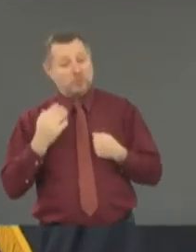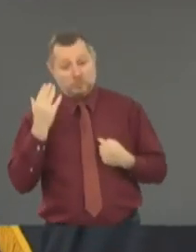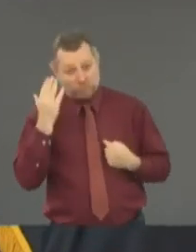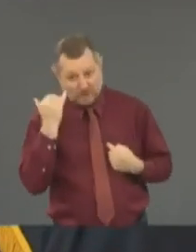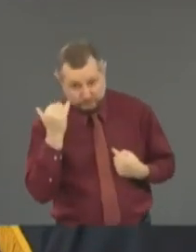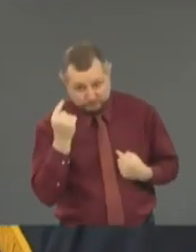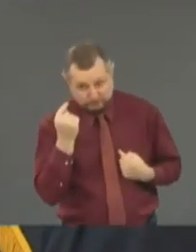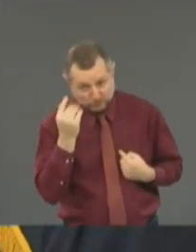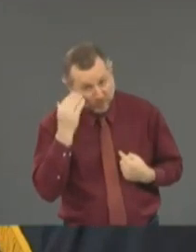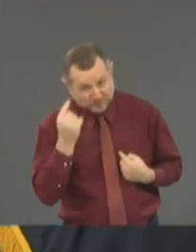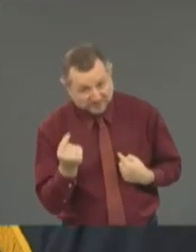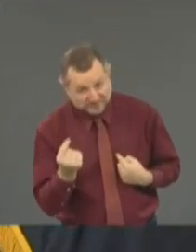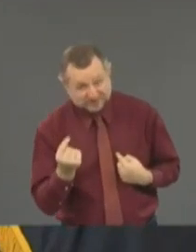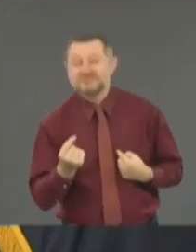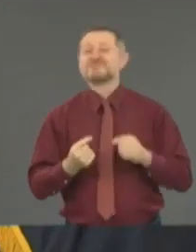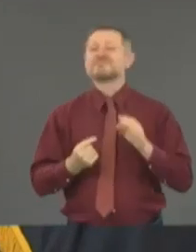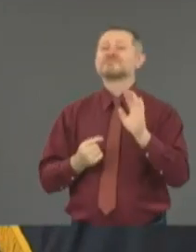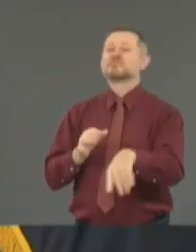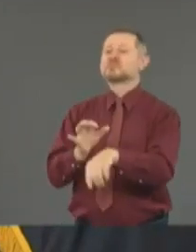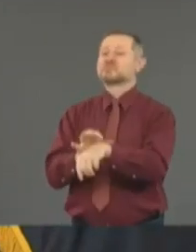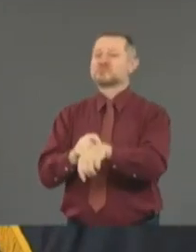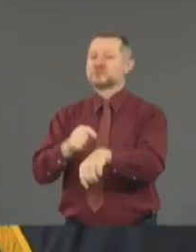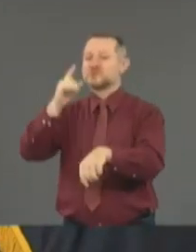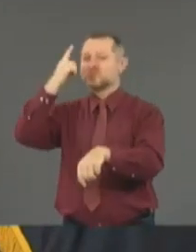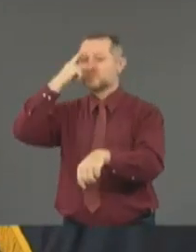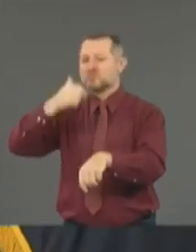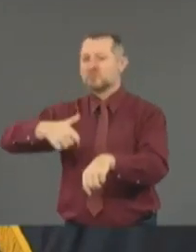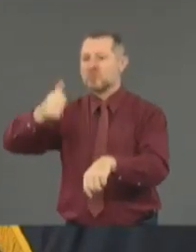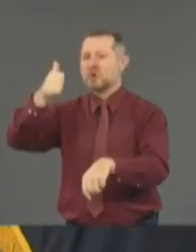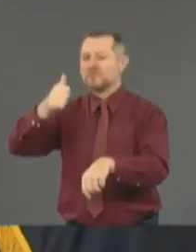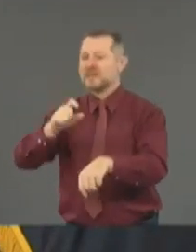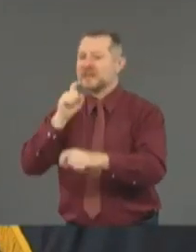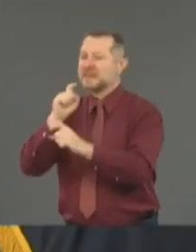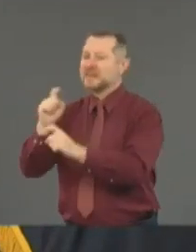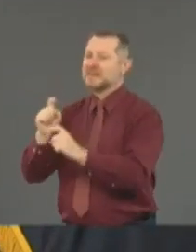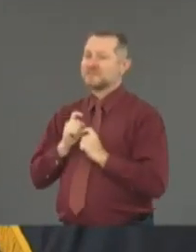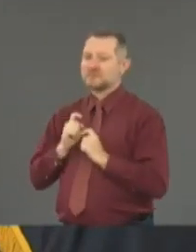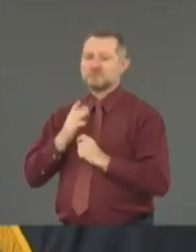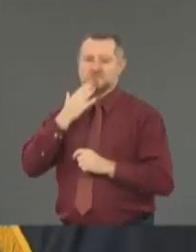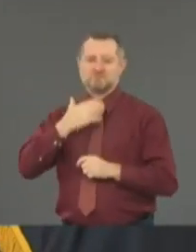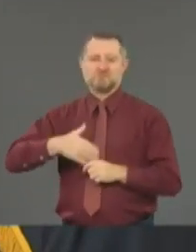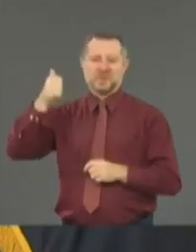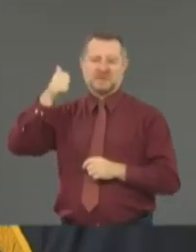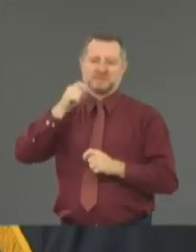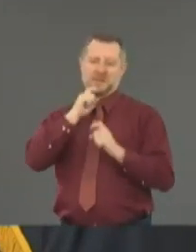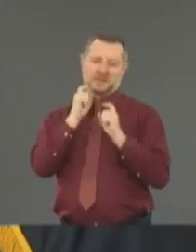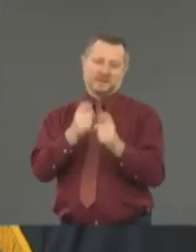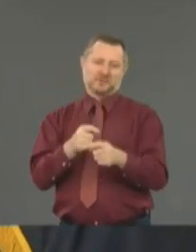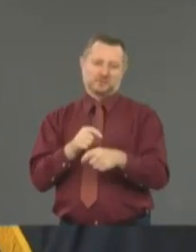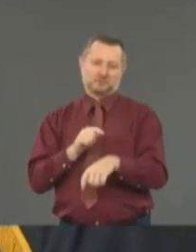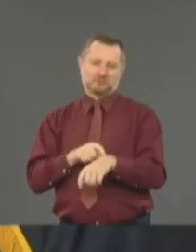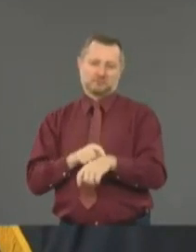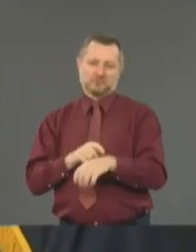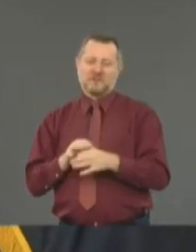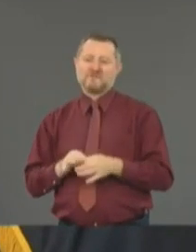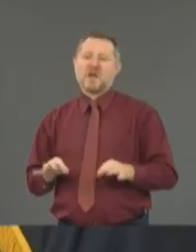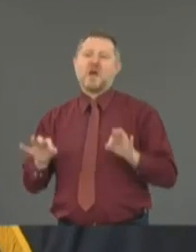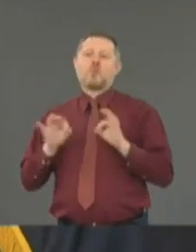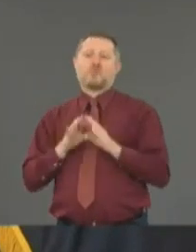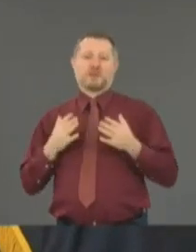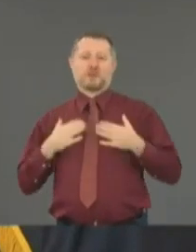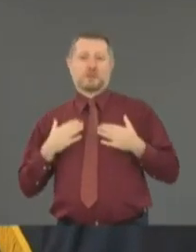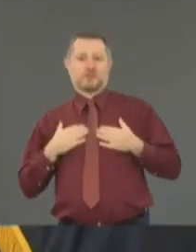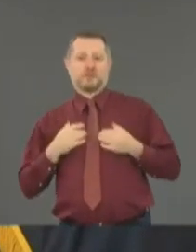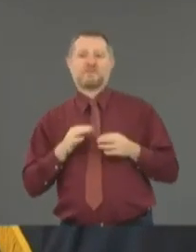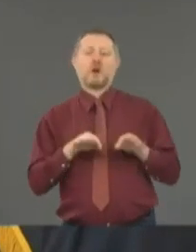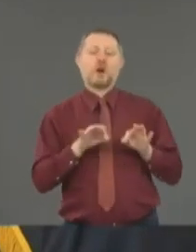It's a smarter gift. It's a better gift. It means something to her. It means something to me. And this